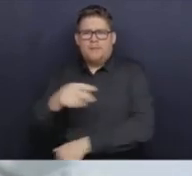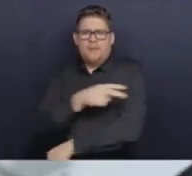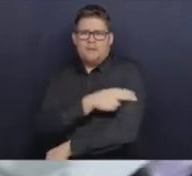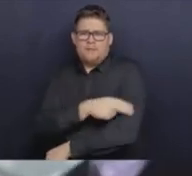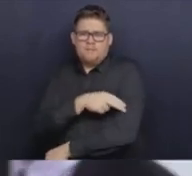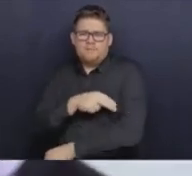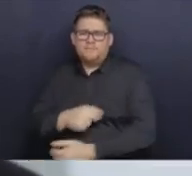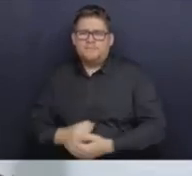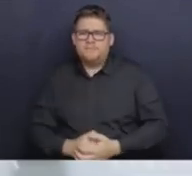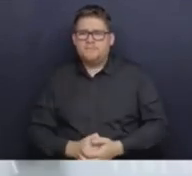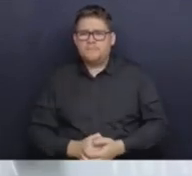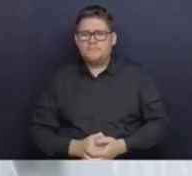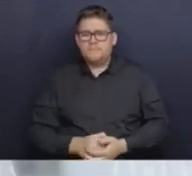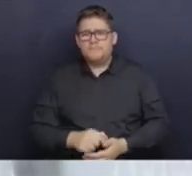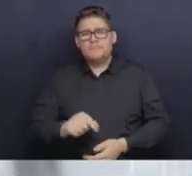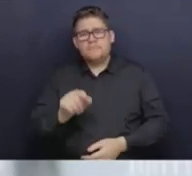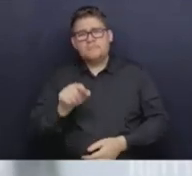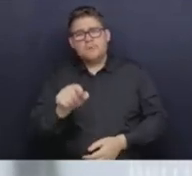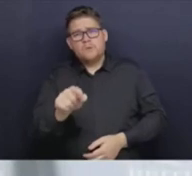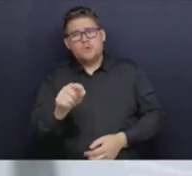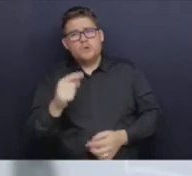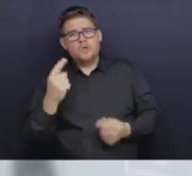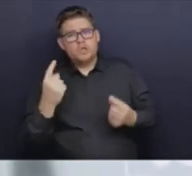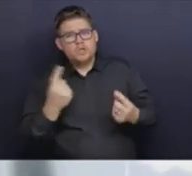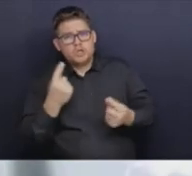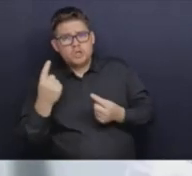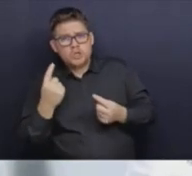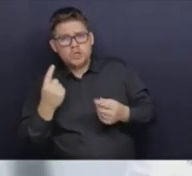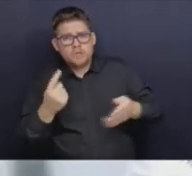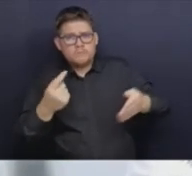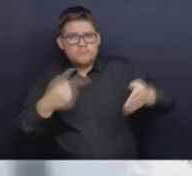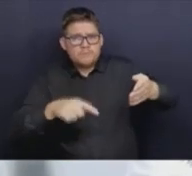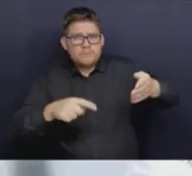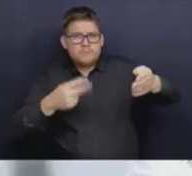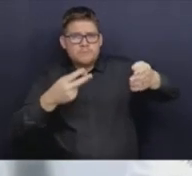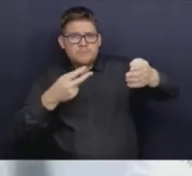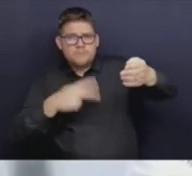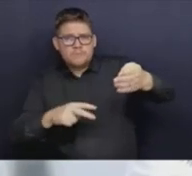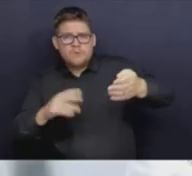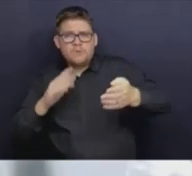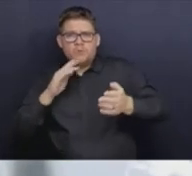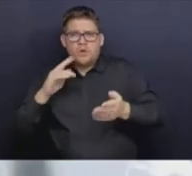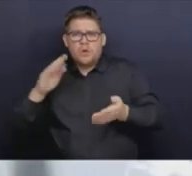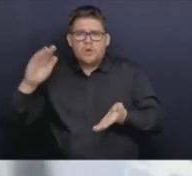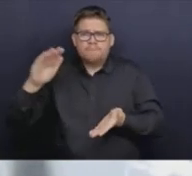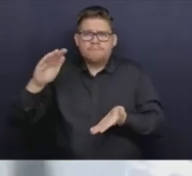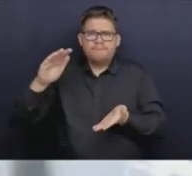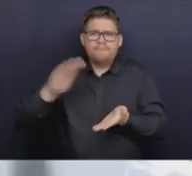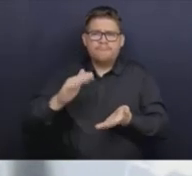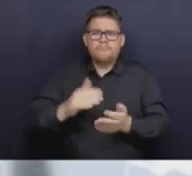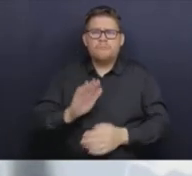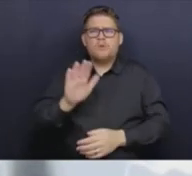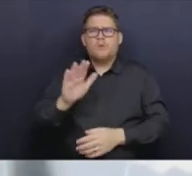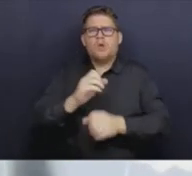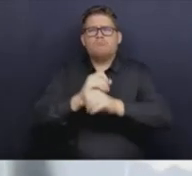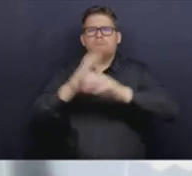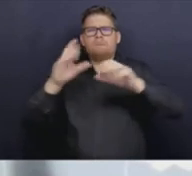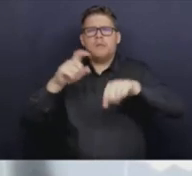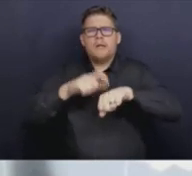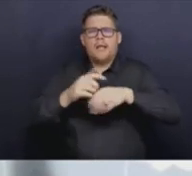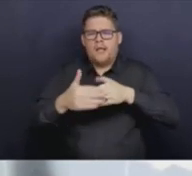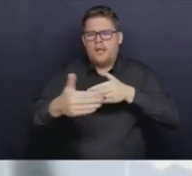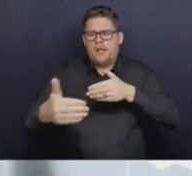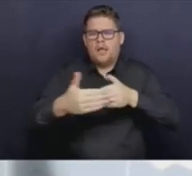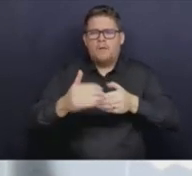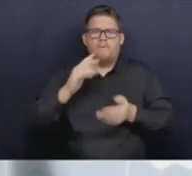Are you looking at reducing these figures within two weeks, within a month? What if any sort of internal deadlines have you sort of